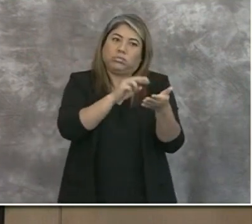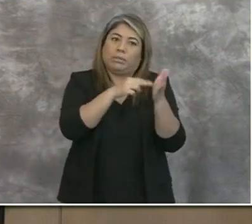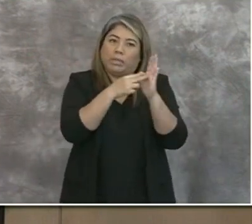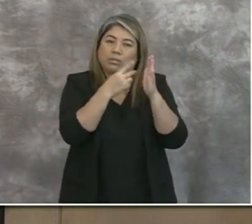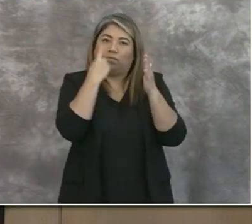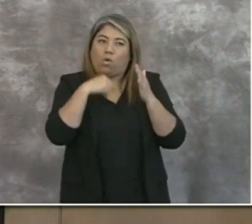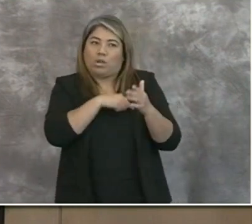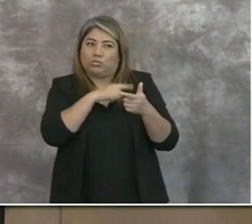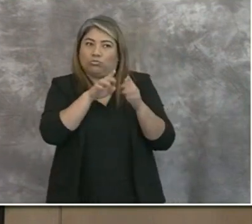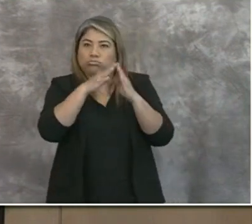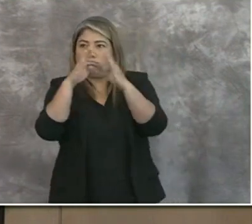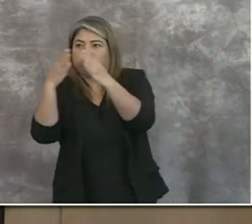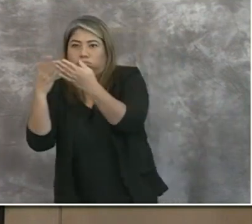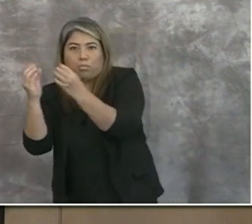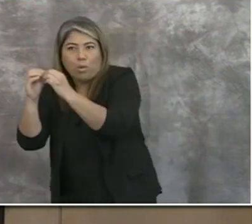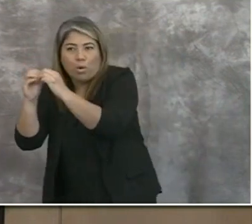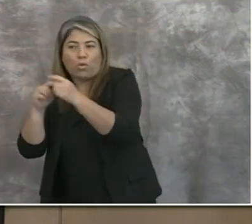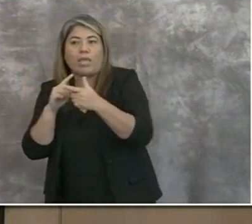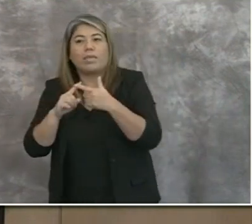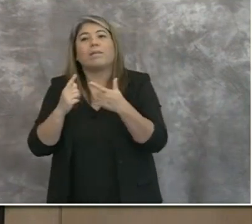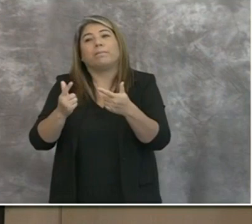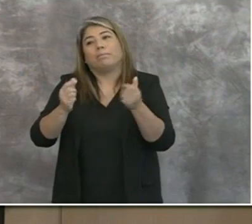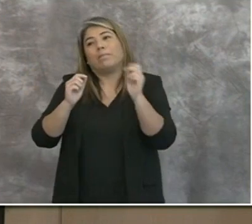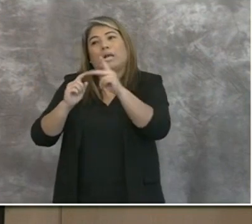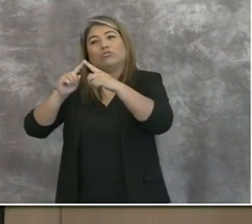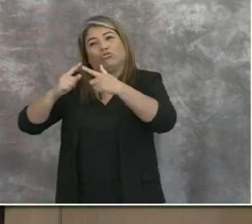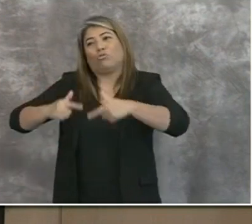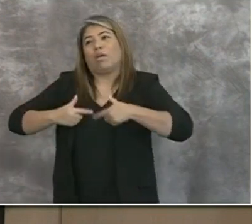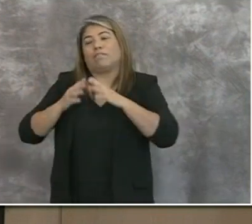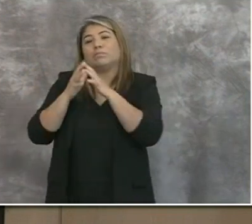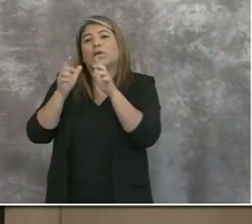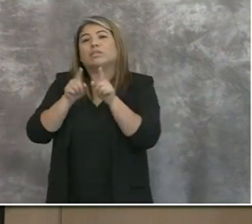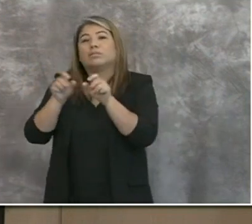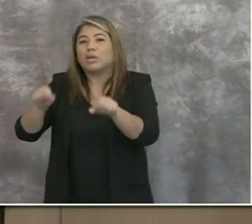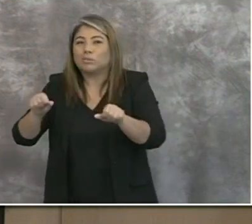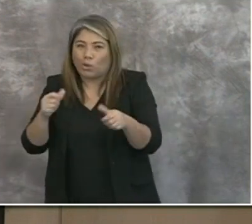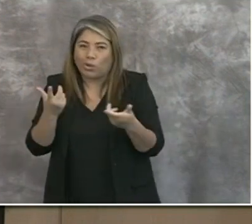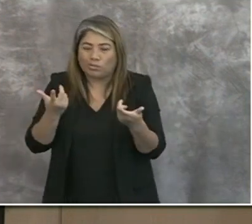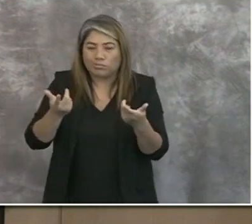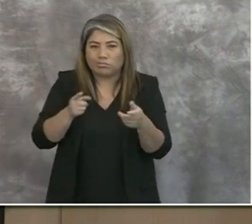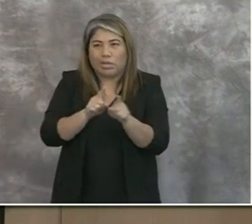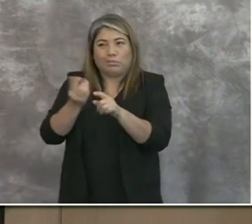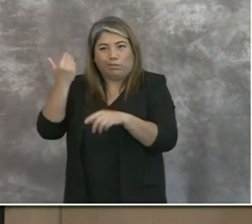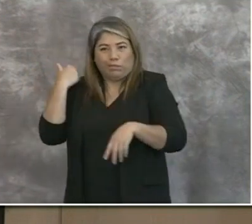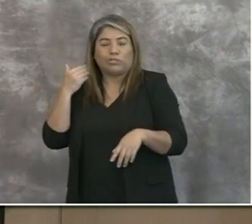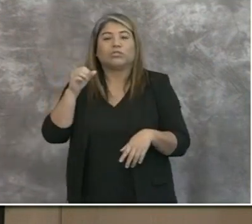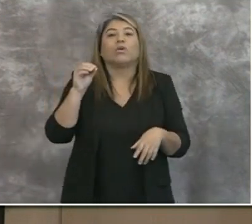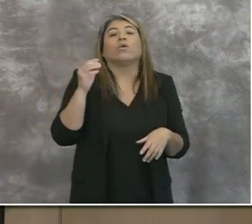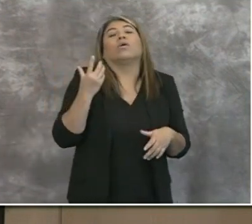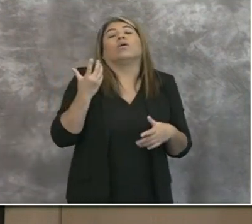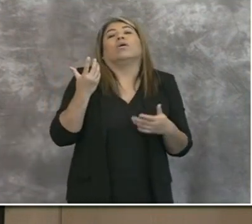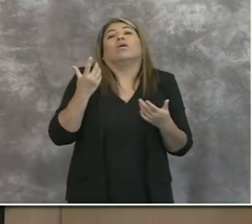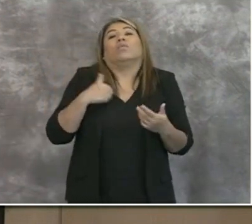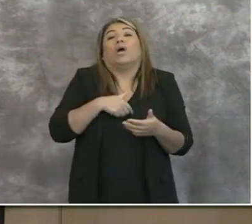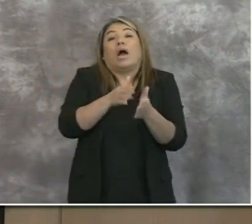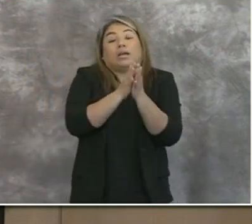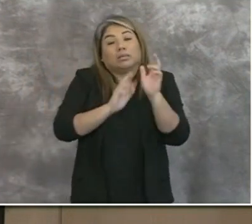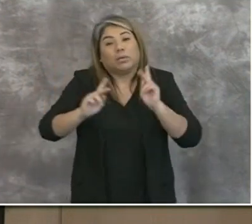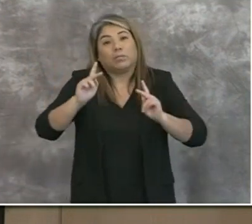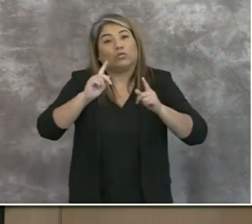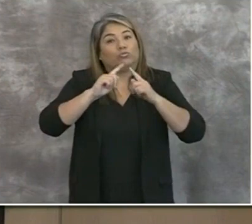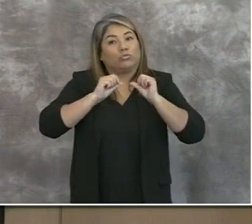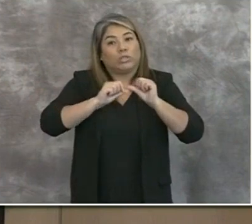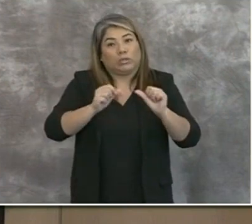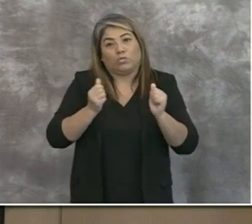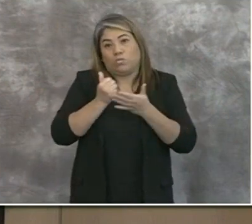and get as much of our life back as possible as we go through this. So again, our message is very simple. Just we are trying to ask the public to continue